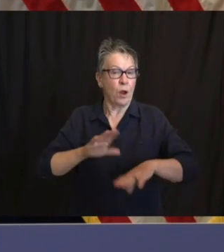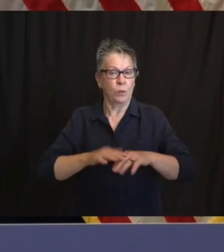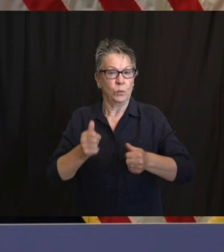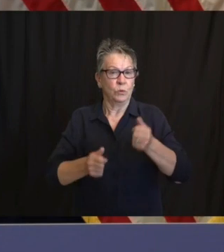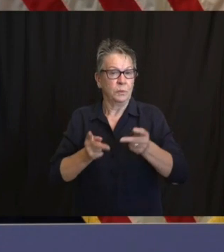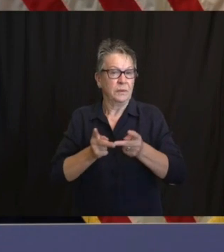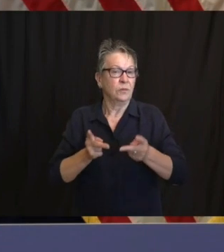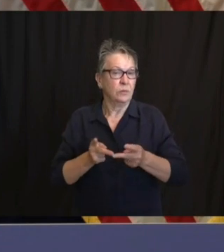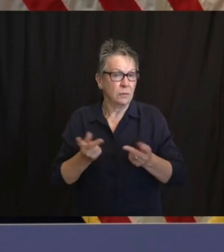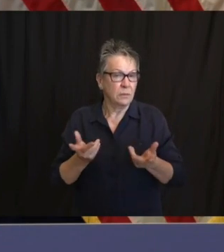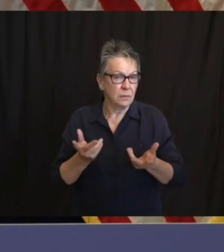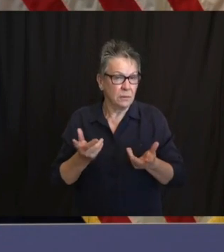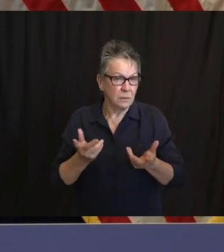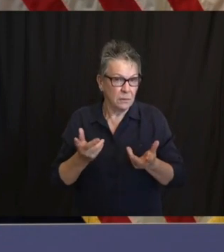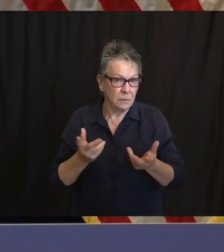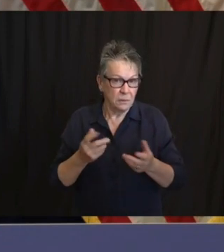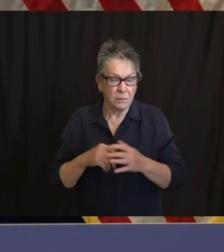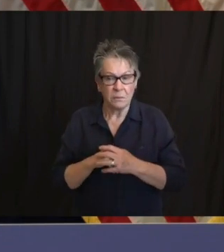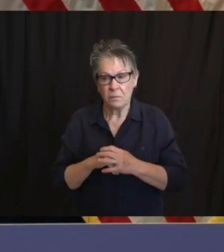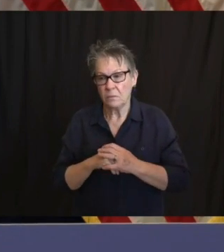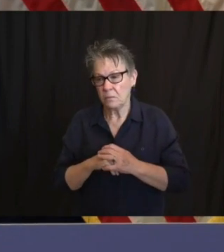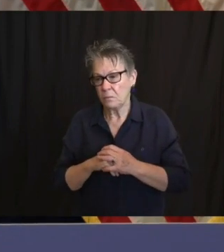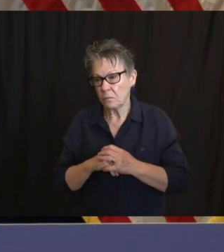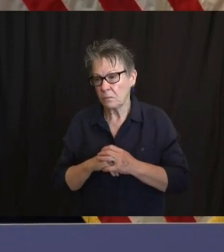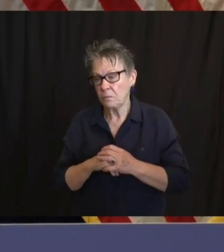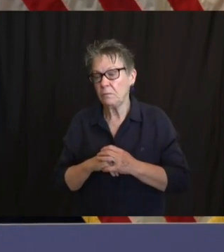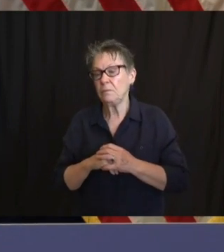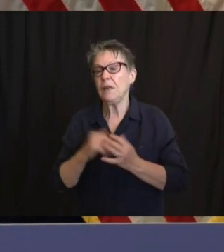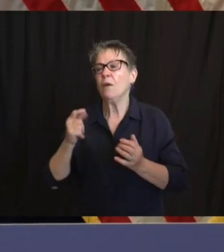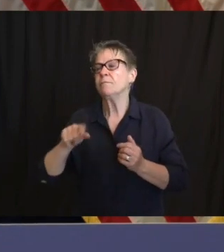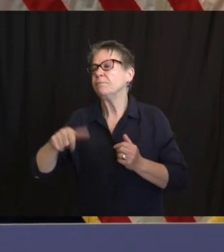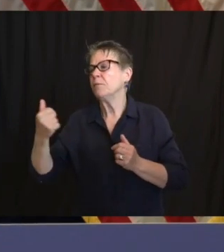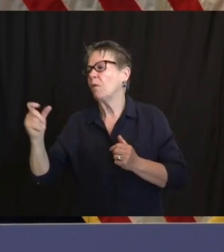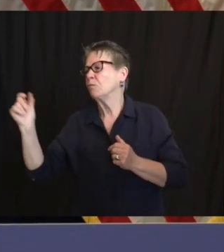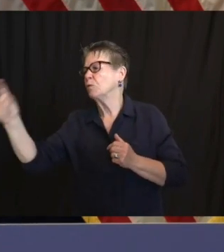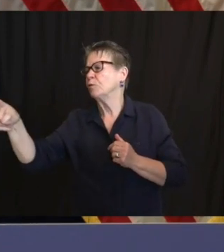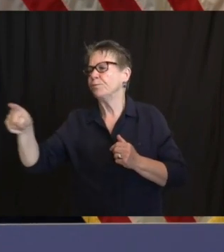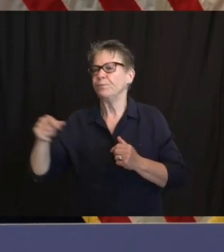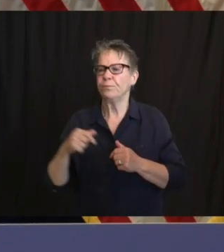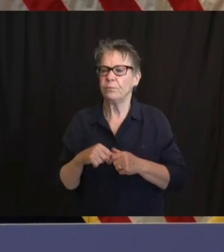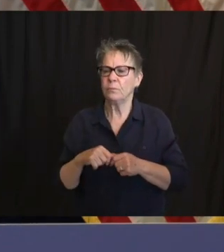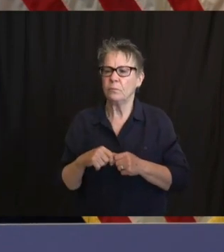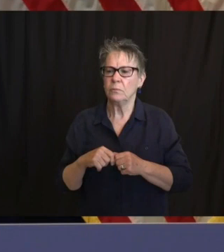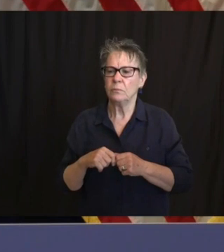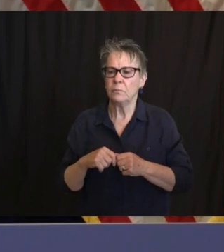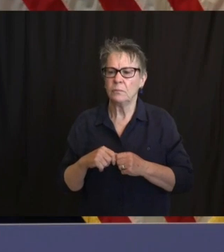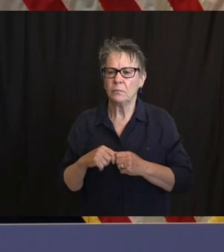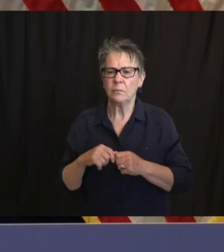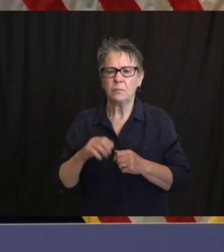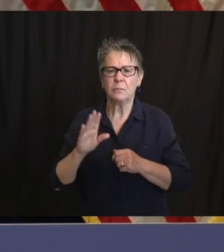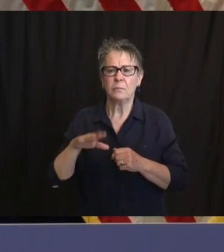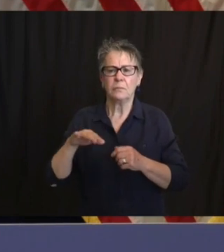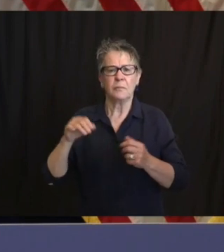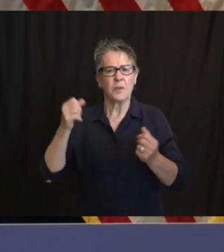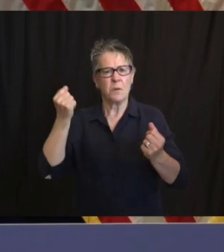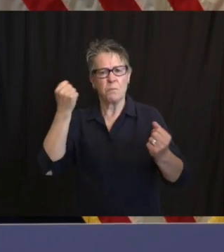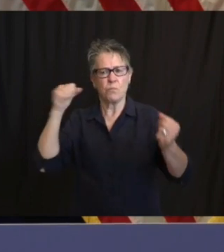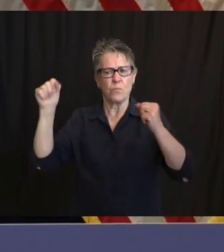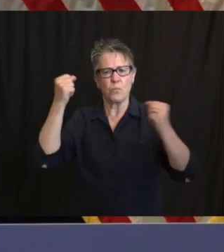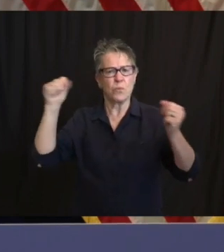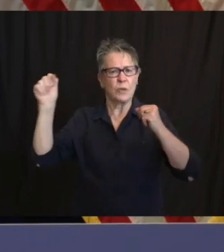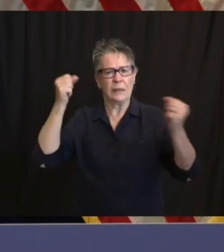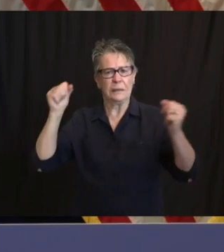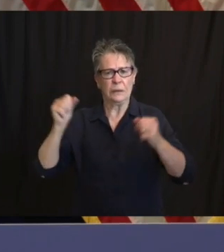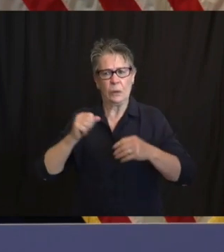You too. Can you address the fact that the protests that we saw over the weekend were unfolding at the same time that your executive order was in